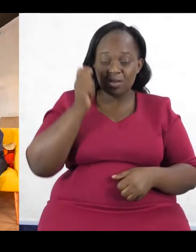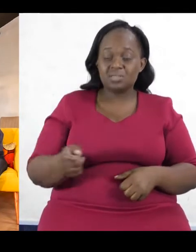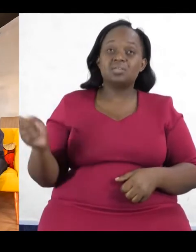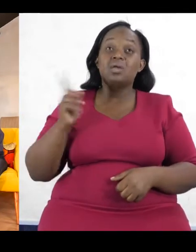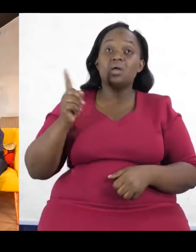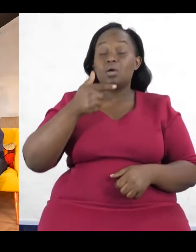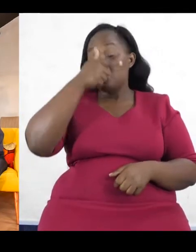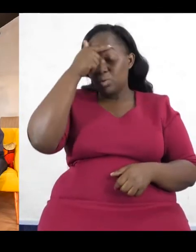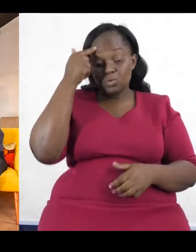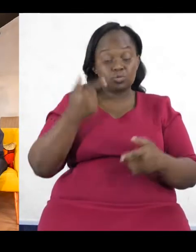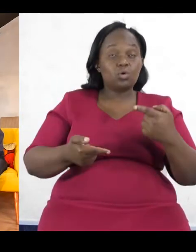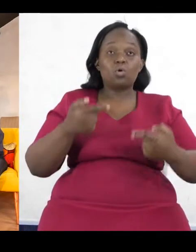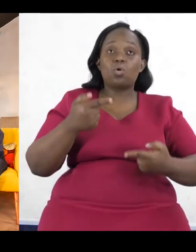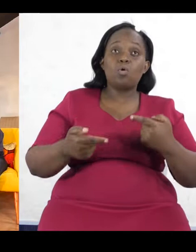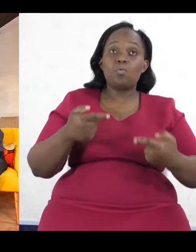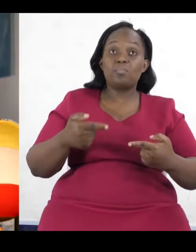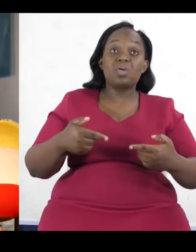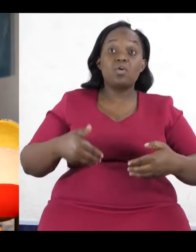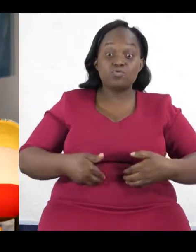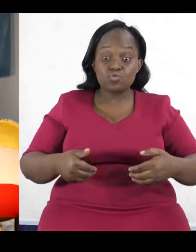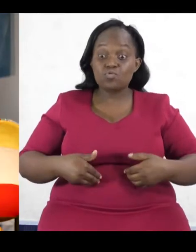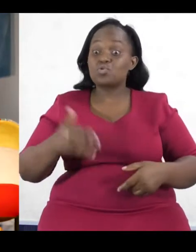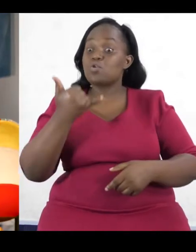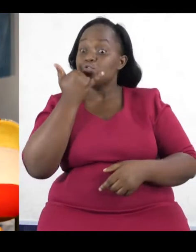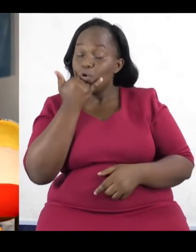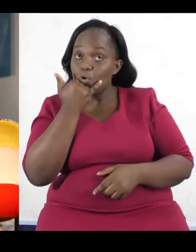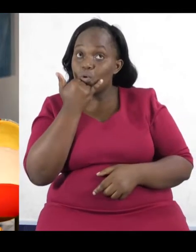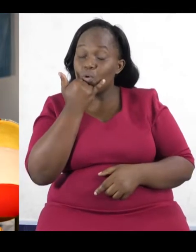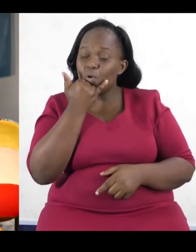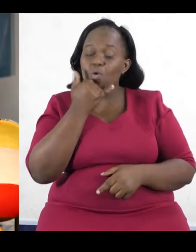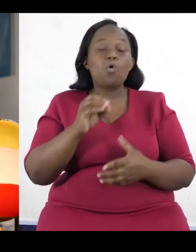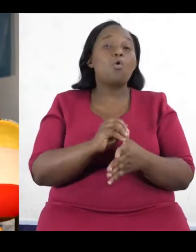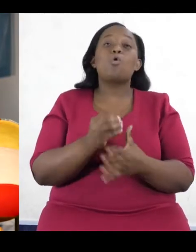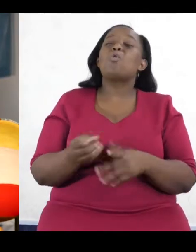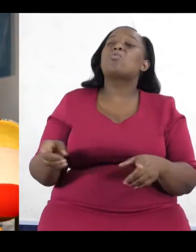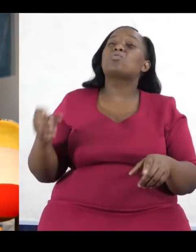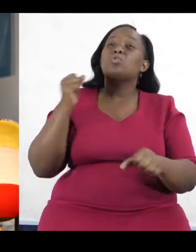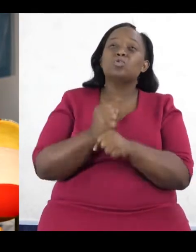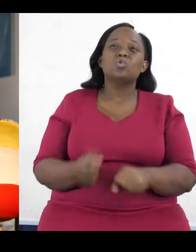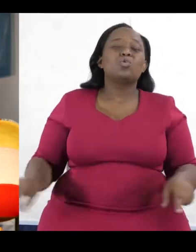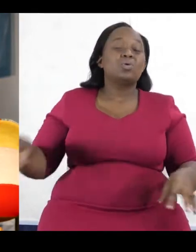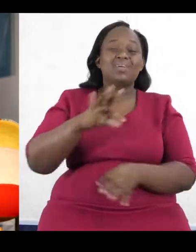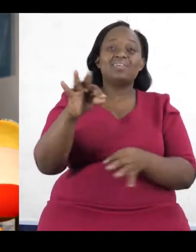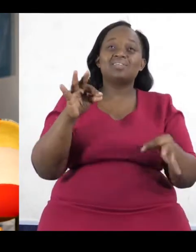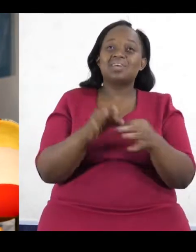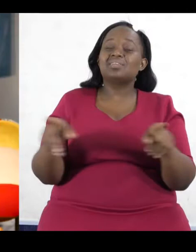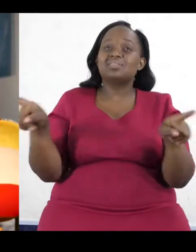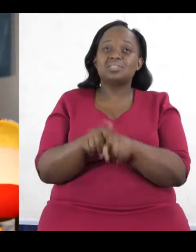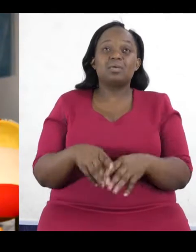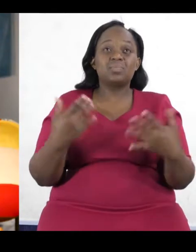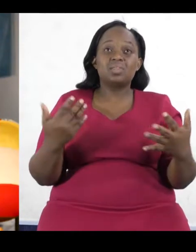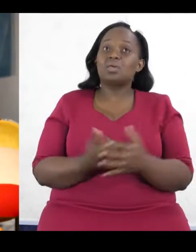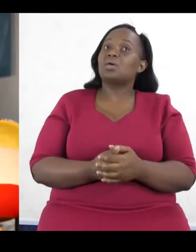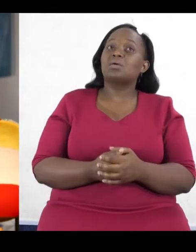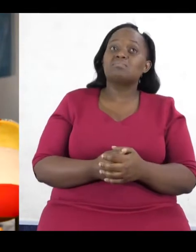up, who are the exact same thing to these young people, like they're not given as much criticism, as much attention as these young people who